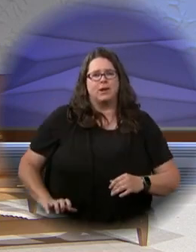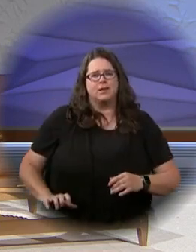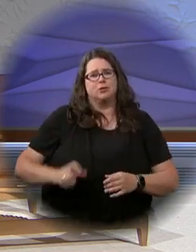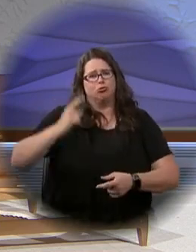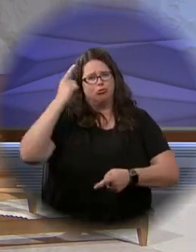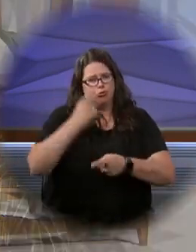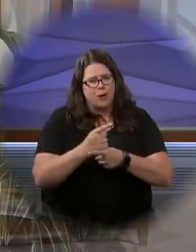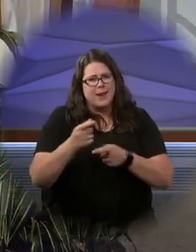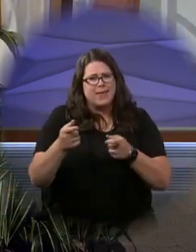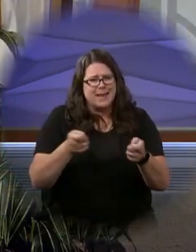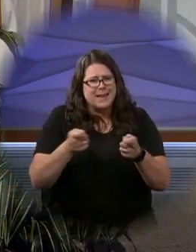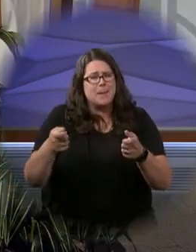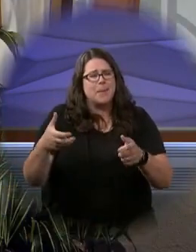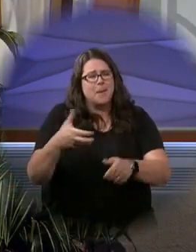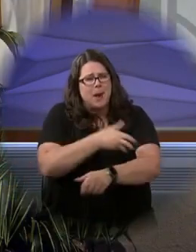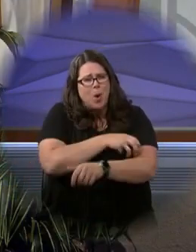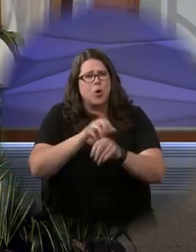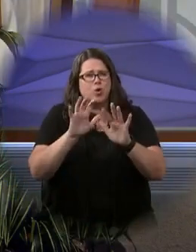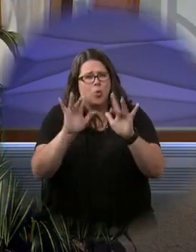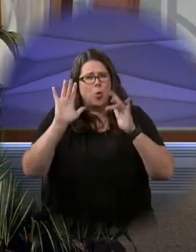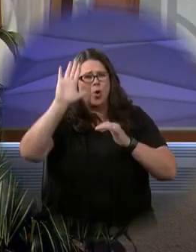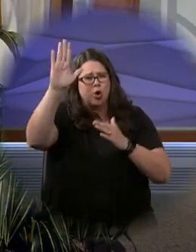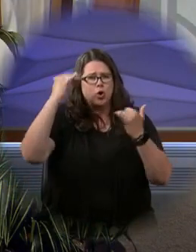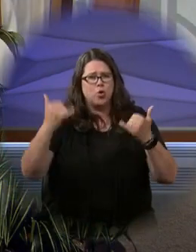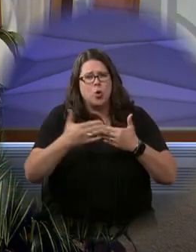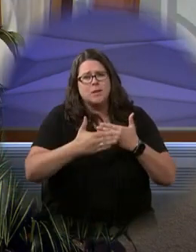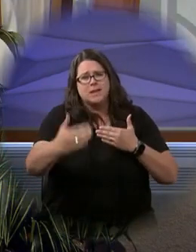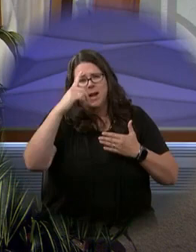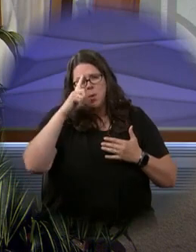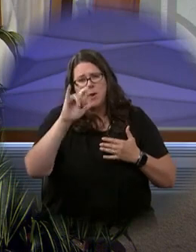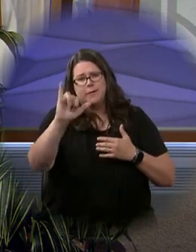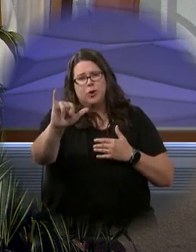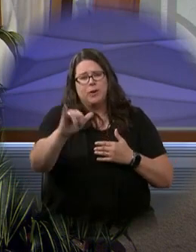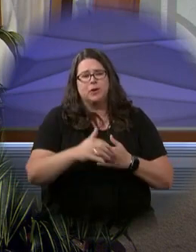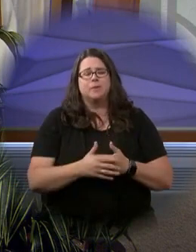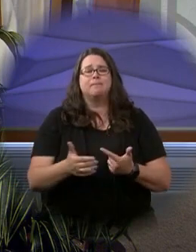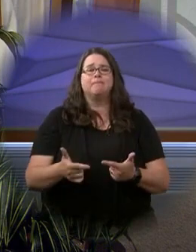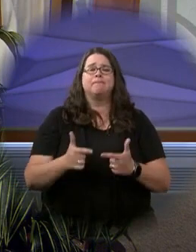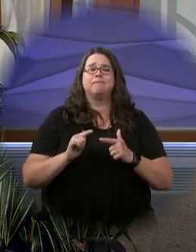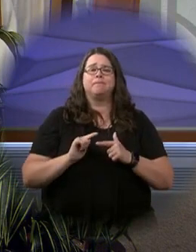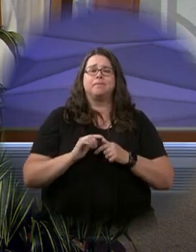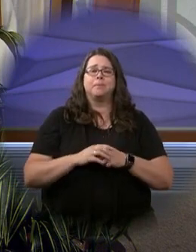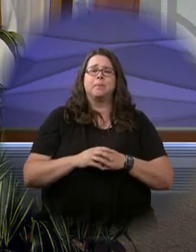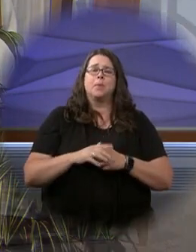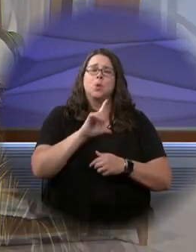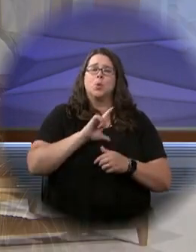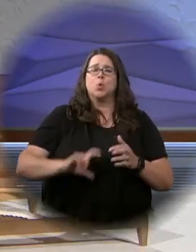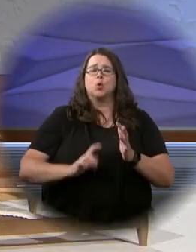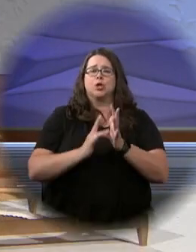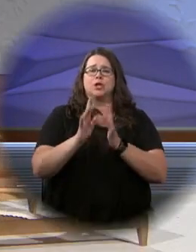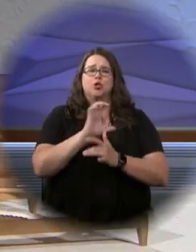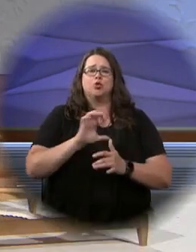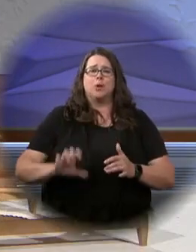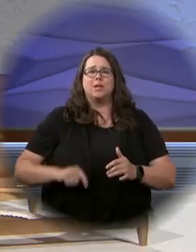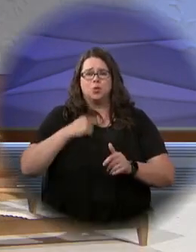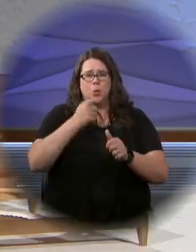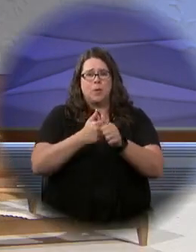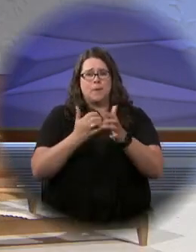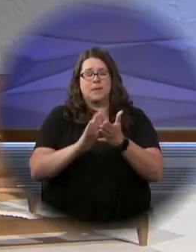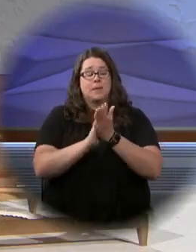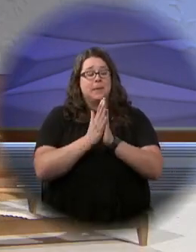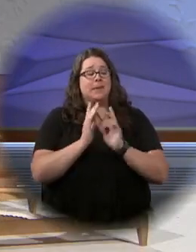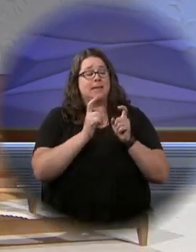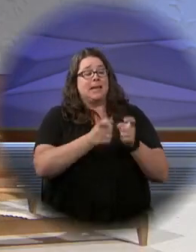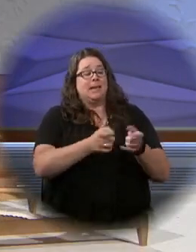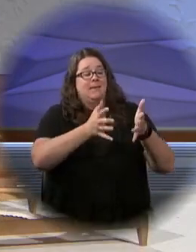Jesus Christ. For the kingdom, the power, and the glory are yours, now and forever. Lord Jesus Christ, who said to your apostles,